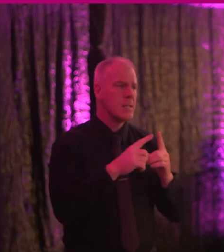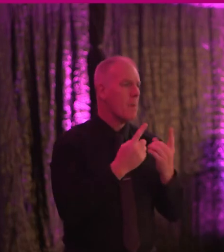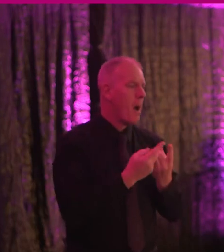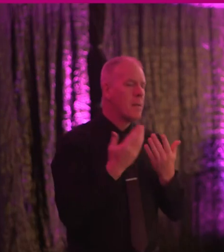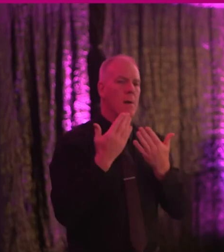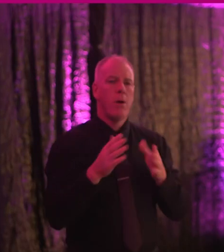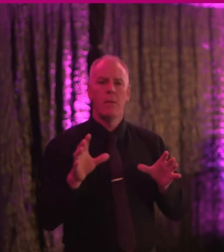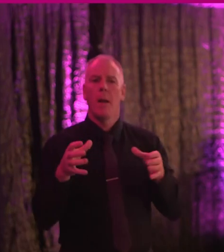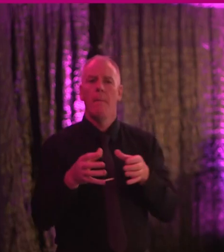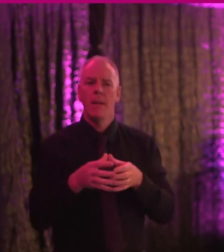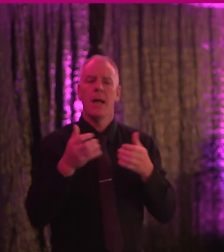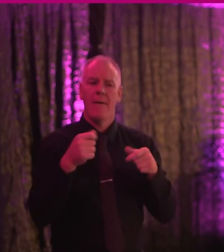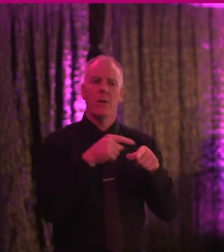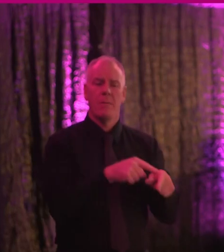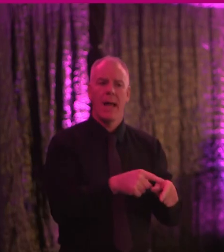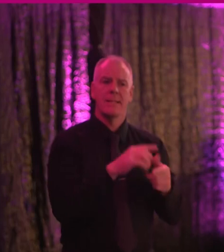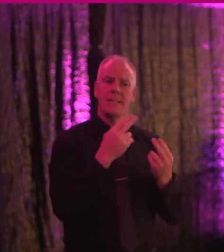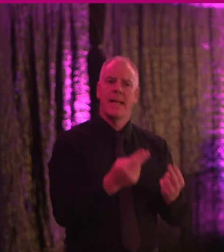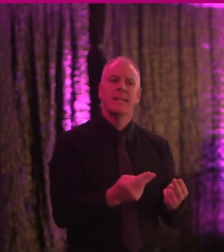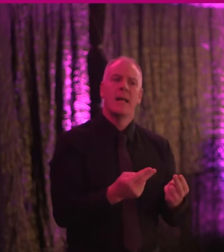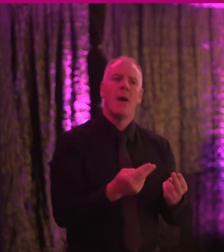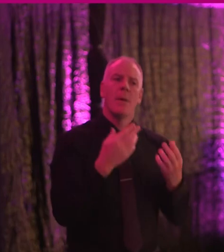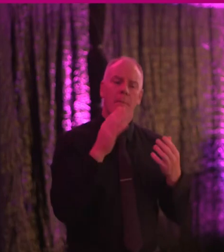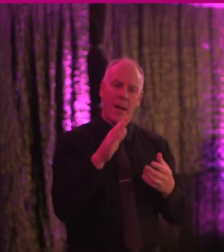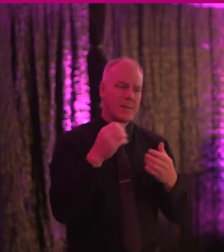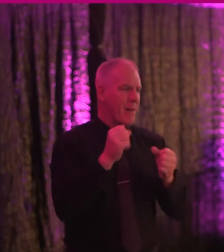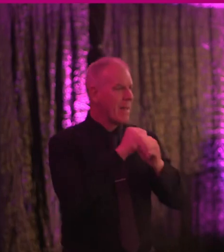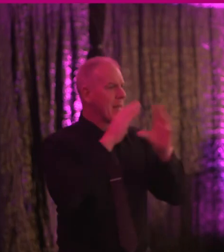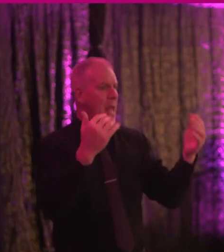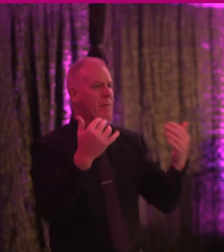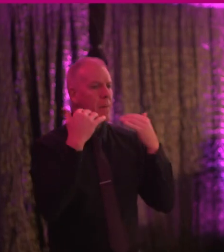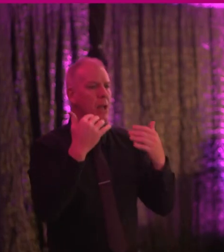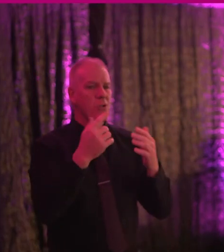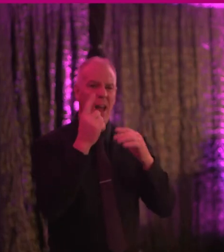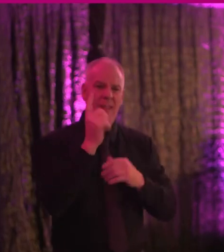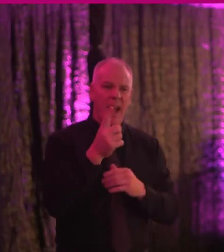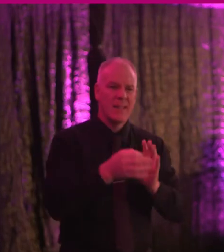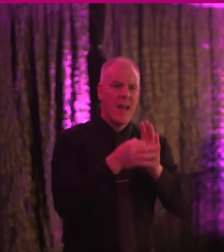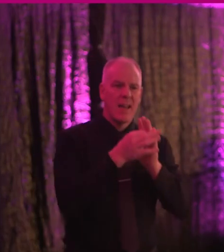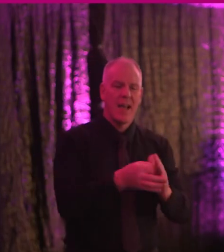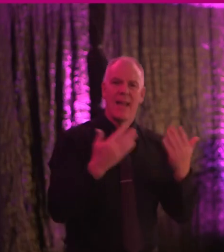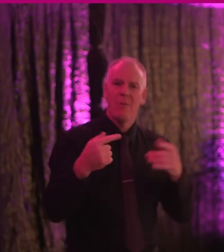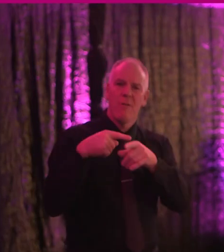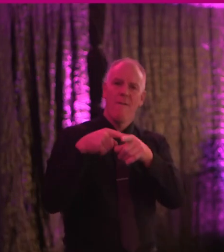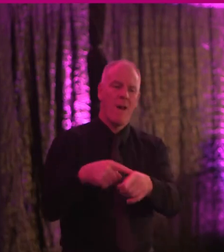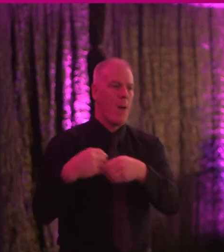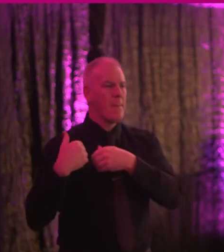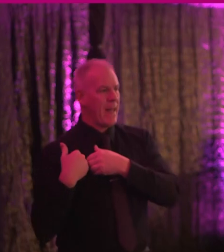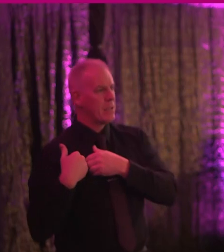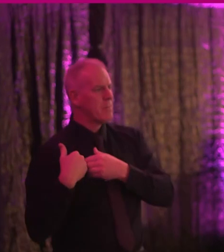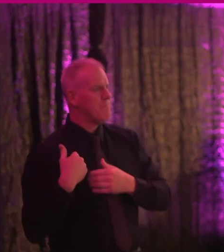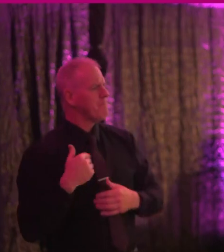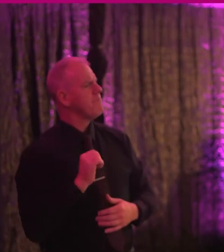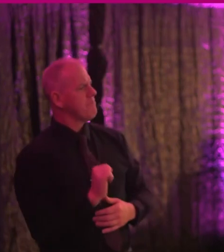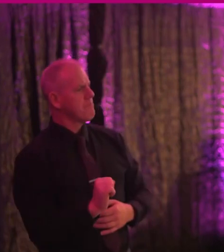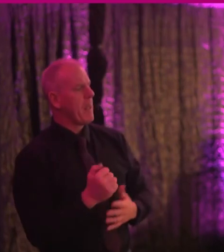requirements and it is important, therefore, that we have clear information, advice and guidance on how to comply with their obligations. I